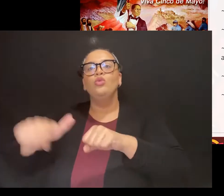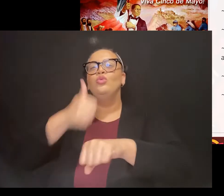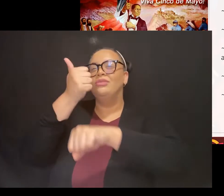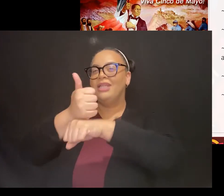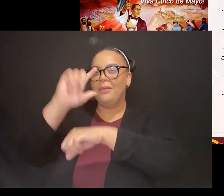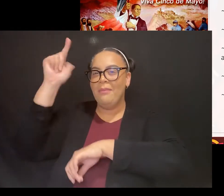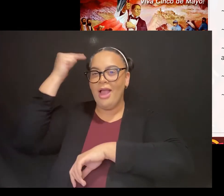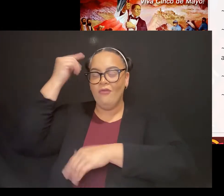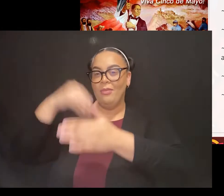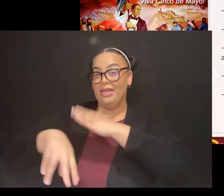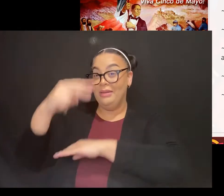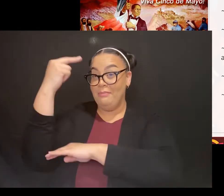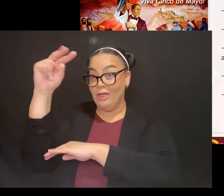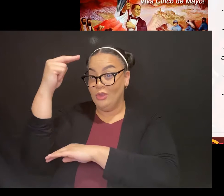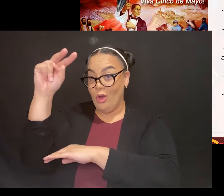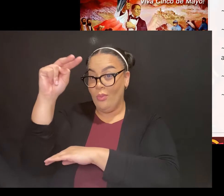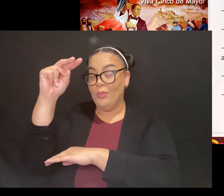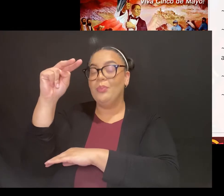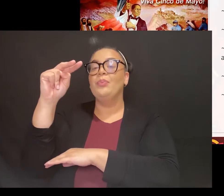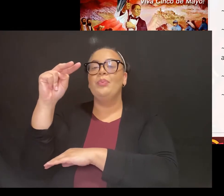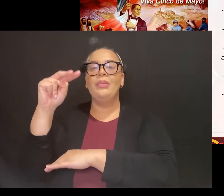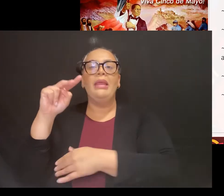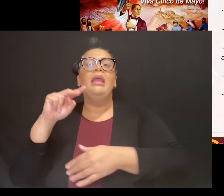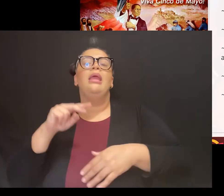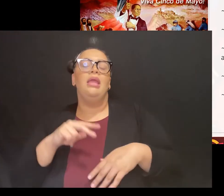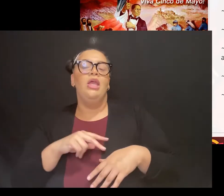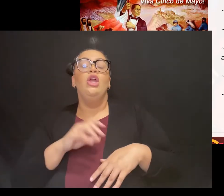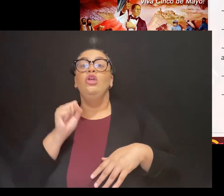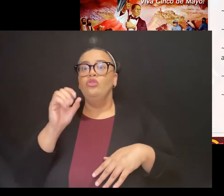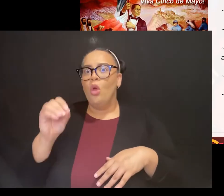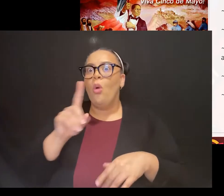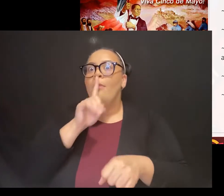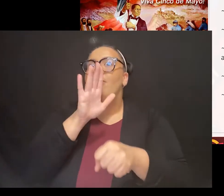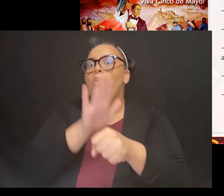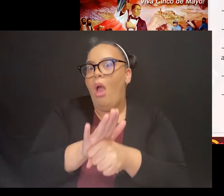to pay themselves back, so to speak.